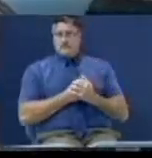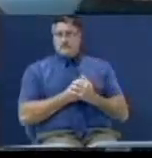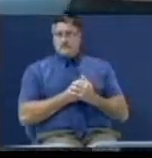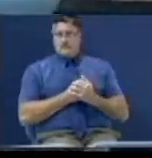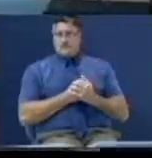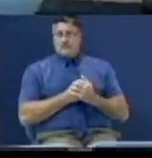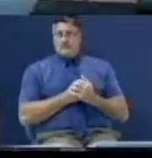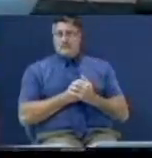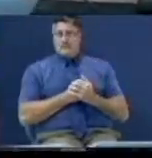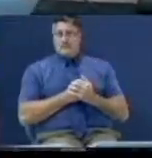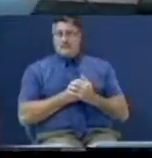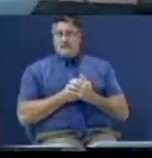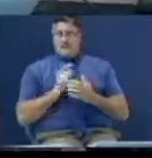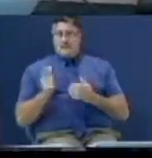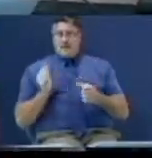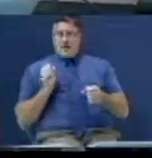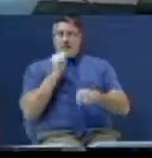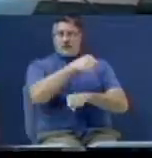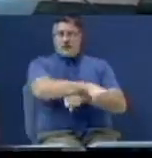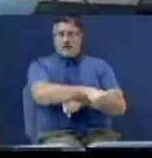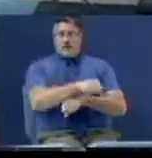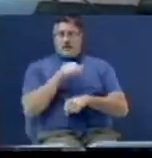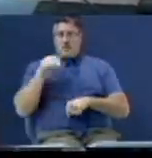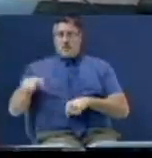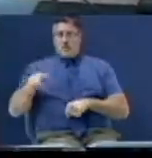They overcome you by the blood of the Lamb.